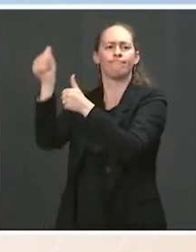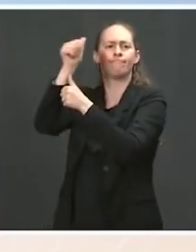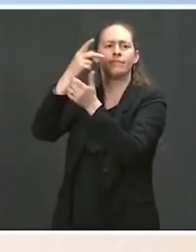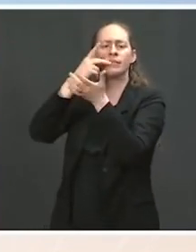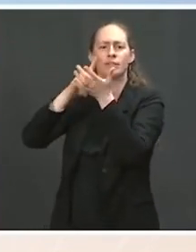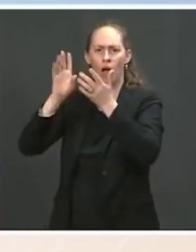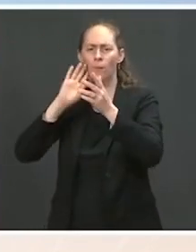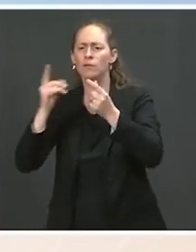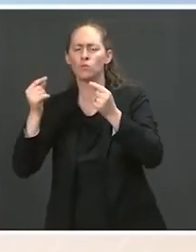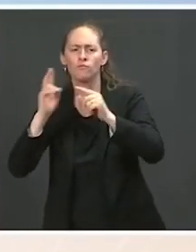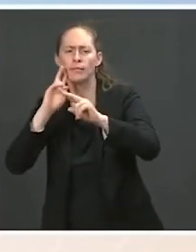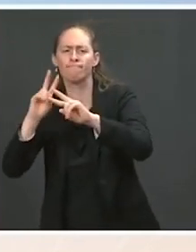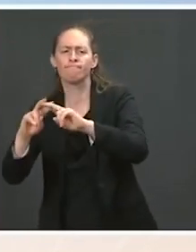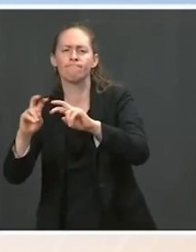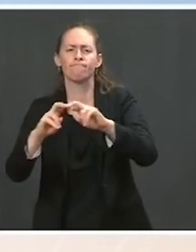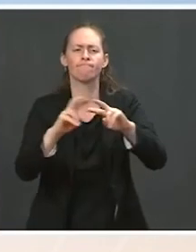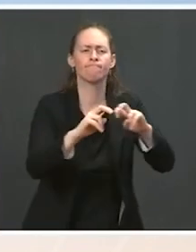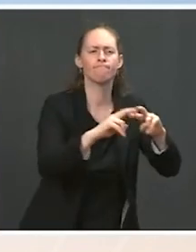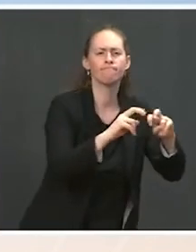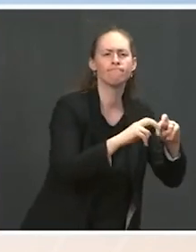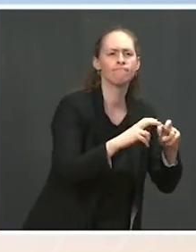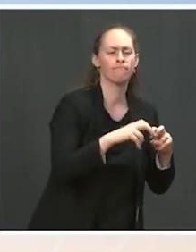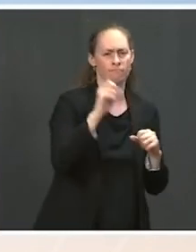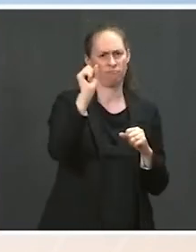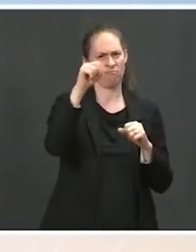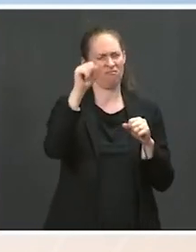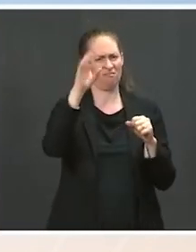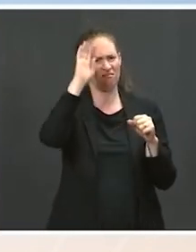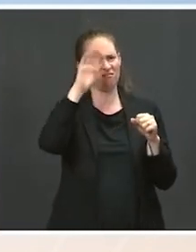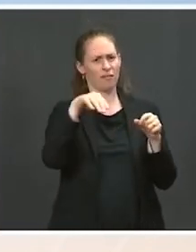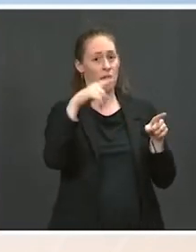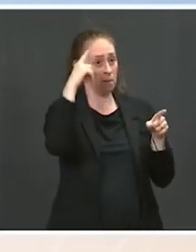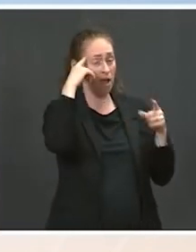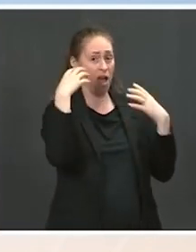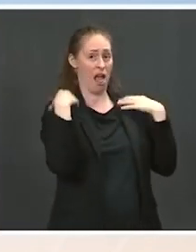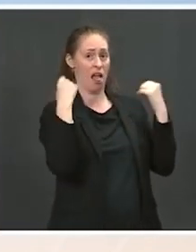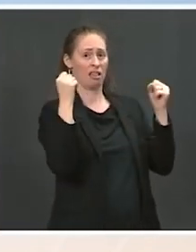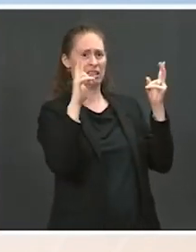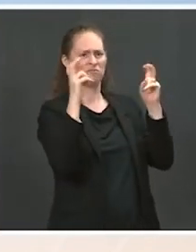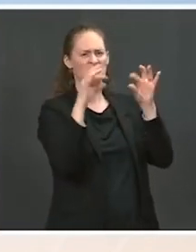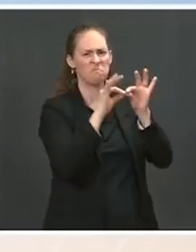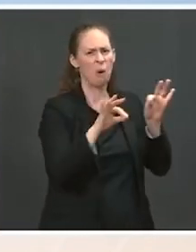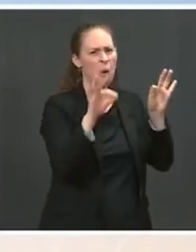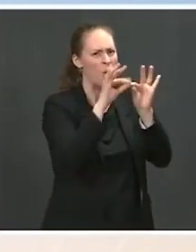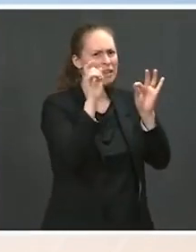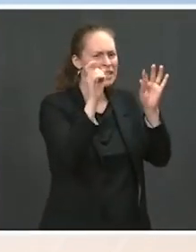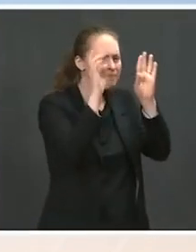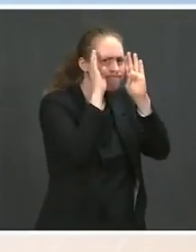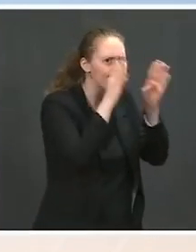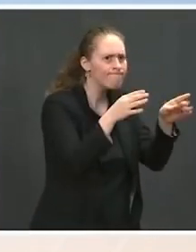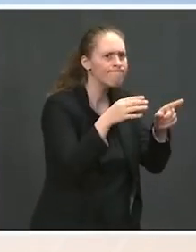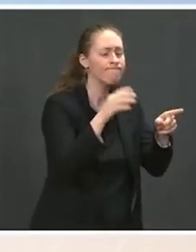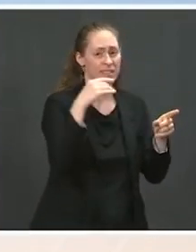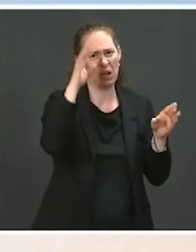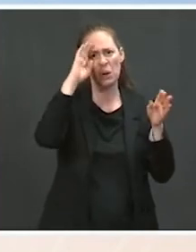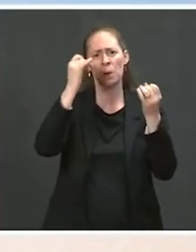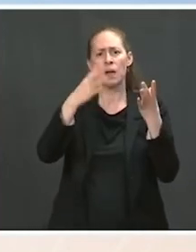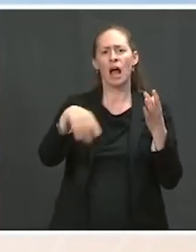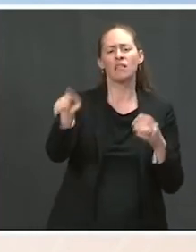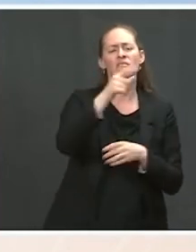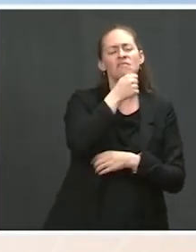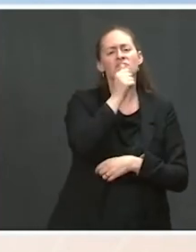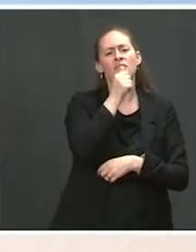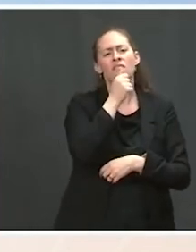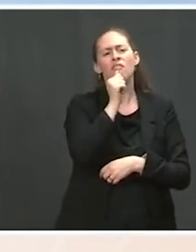care deeply about this issue. It's it's one that I know a lot of people are suffering from, so I appreciate